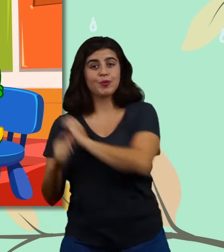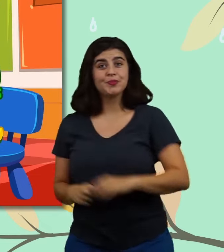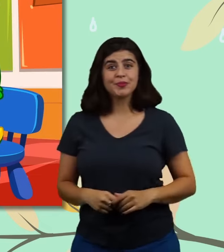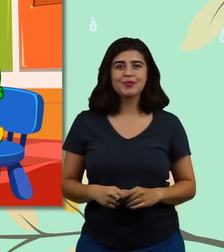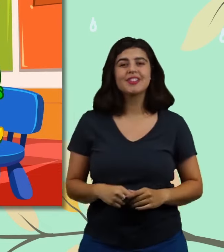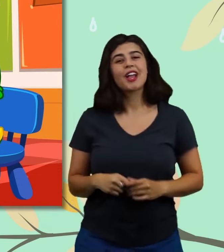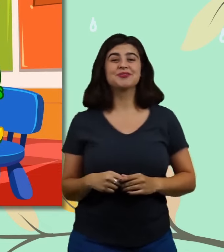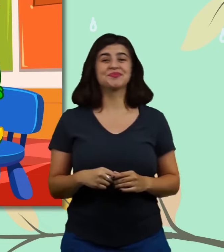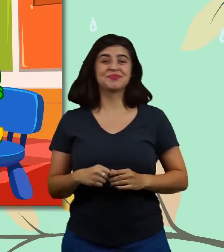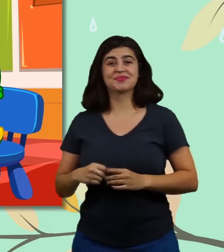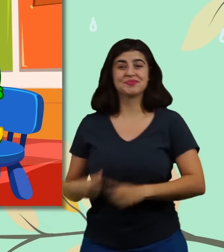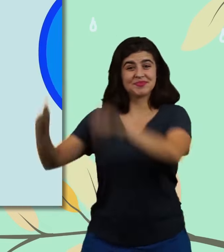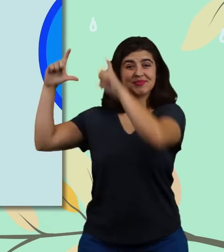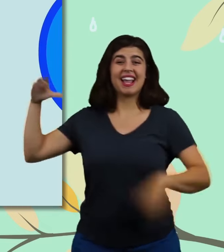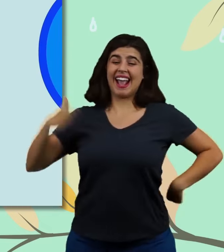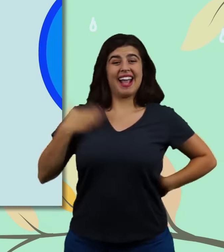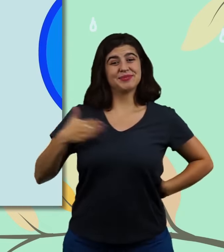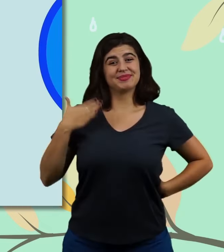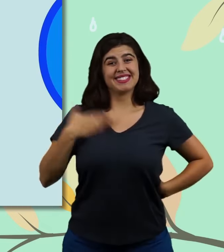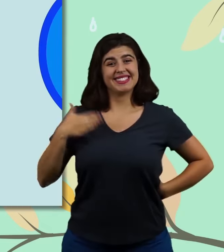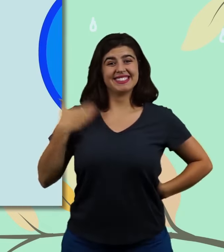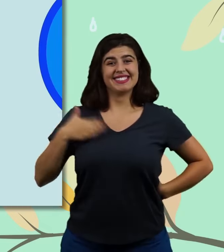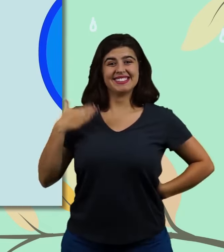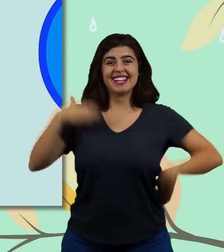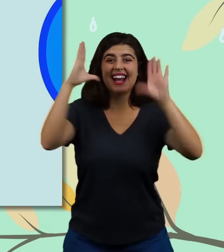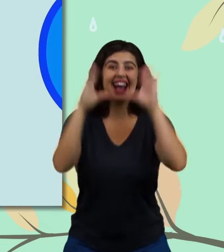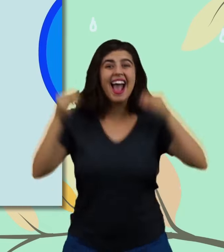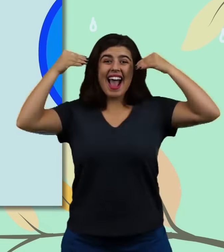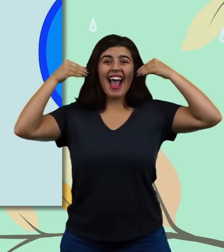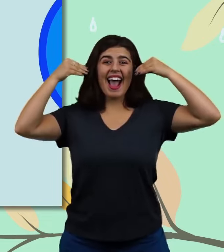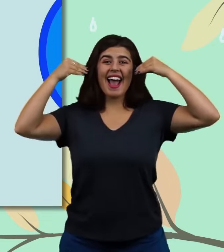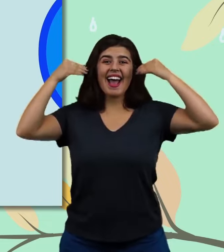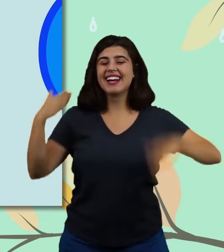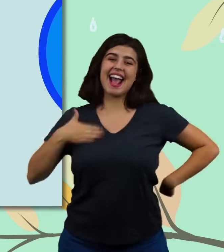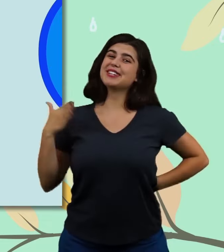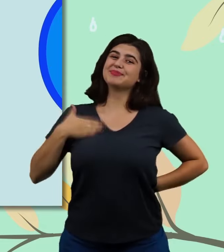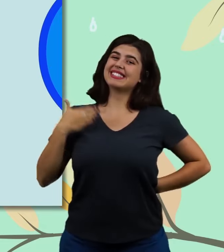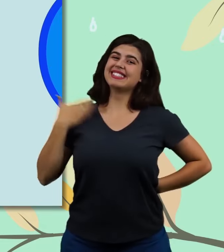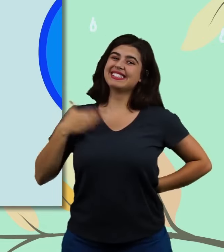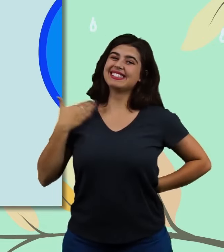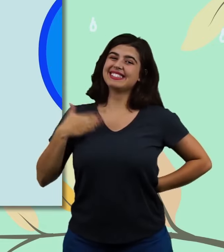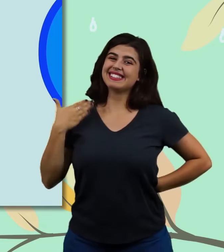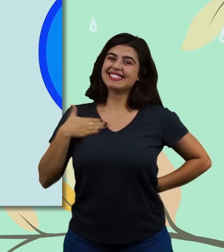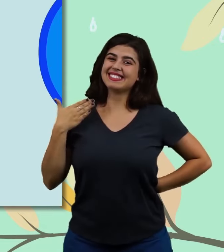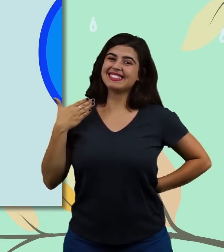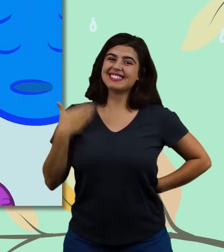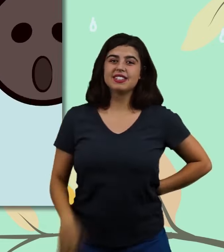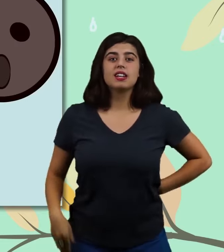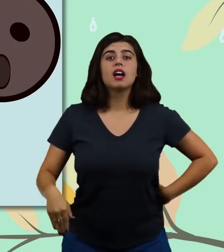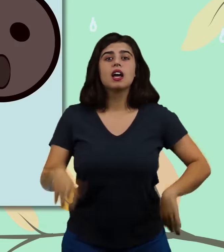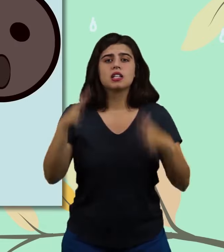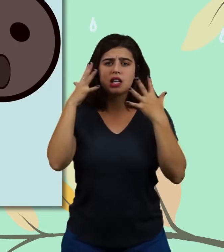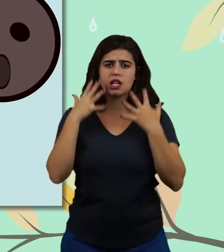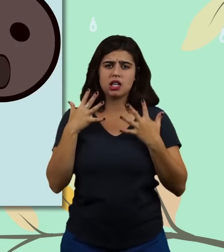joyful when a big smile is drawn in our faces ha ha ha